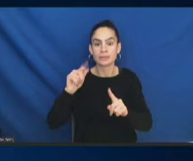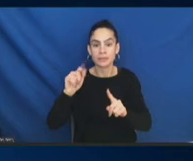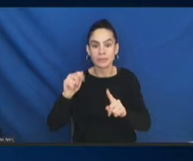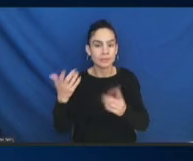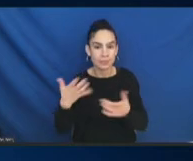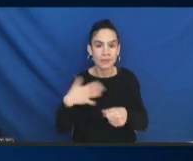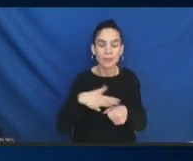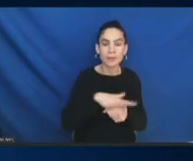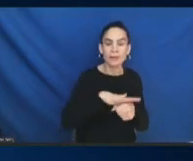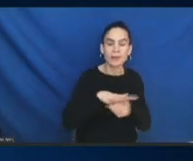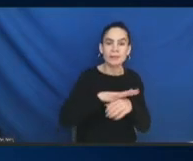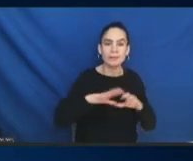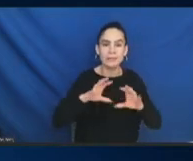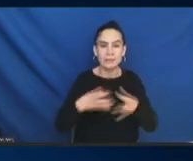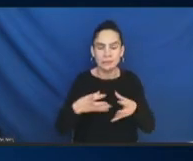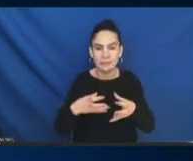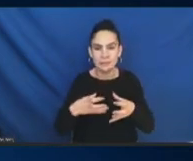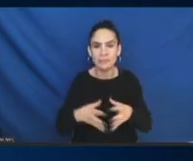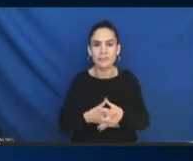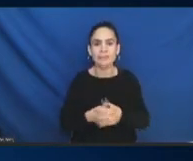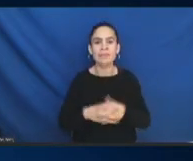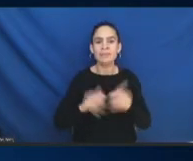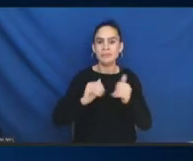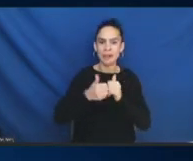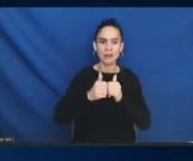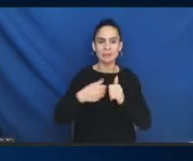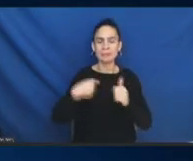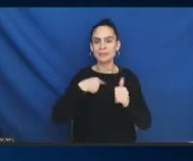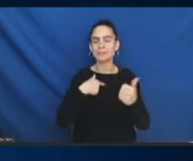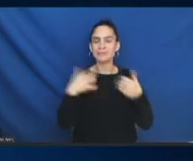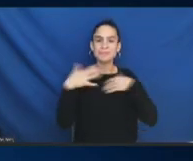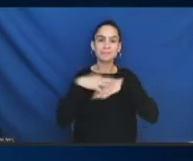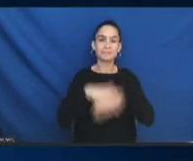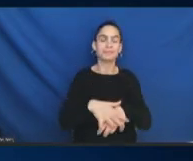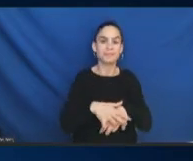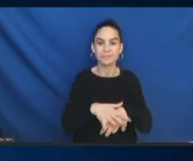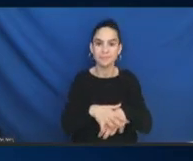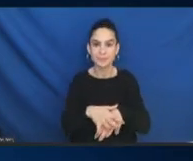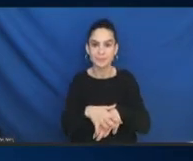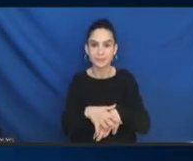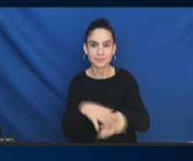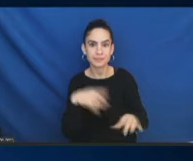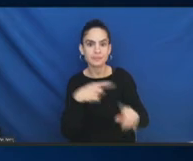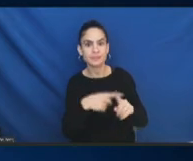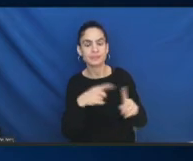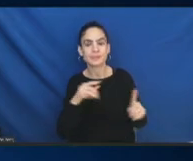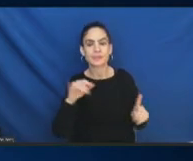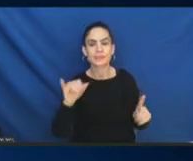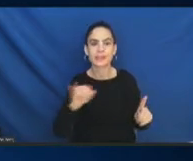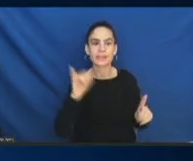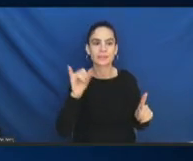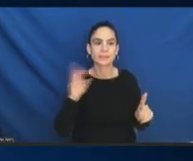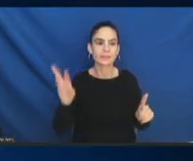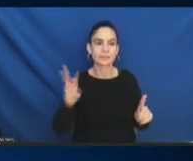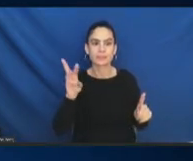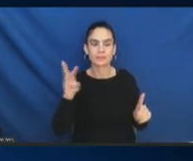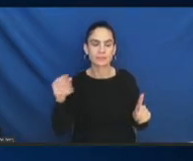How do we integrate the, what is it, the IWG? Renal Yeah, interworking,